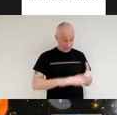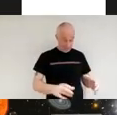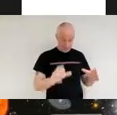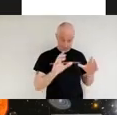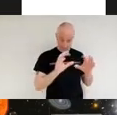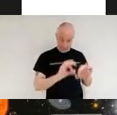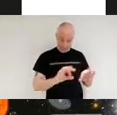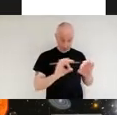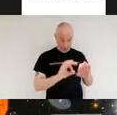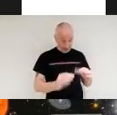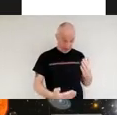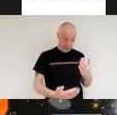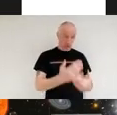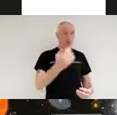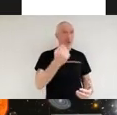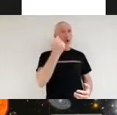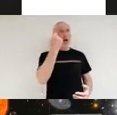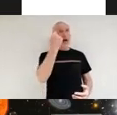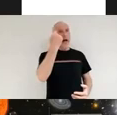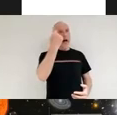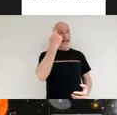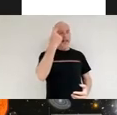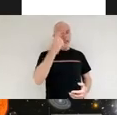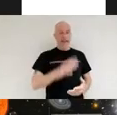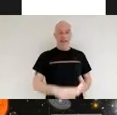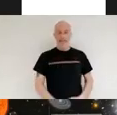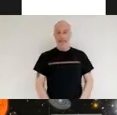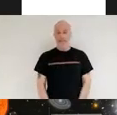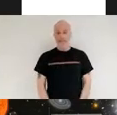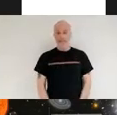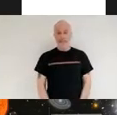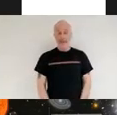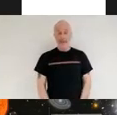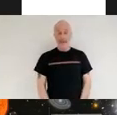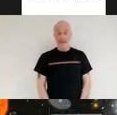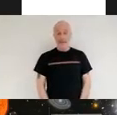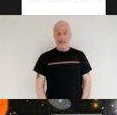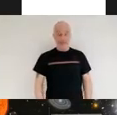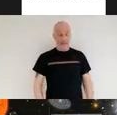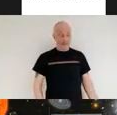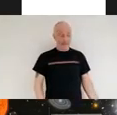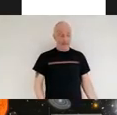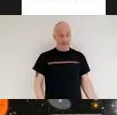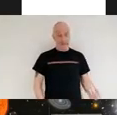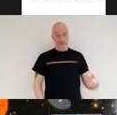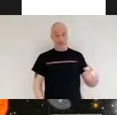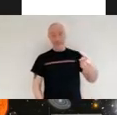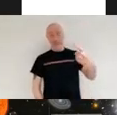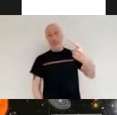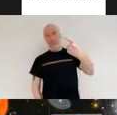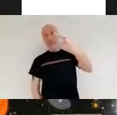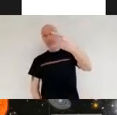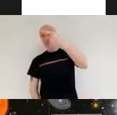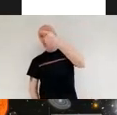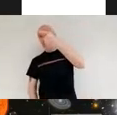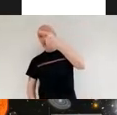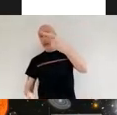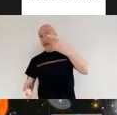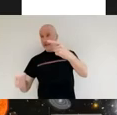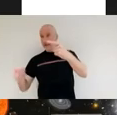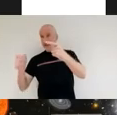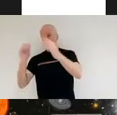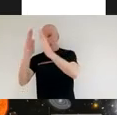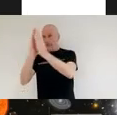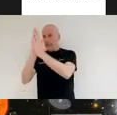to do it's been phenomenally successful in its deployment orbital insertion and telescope alignment it could